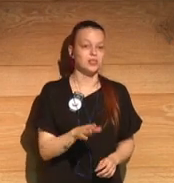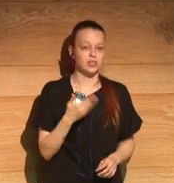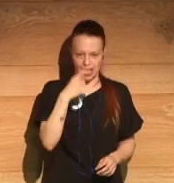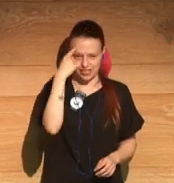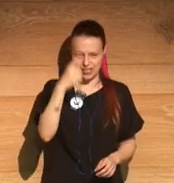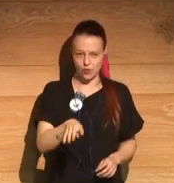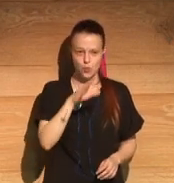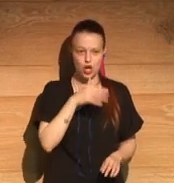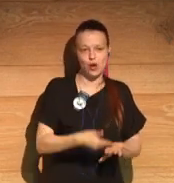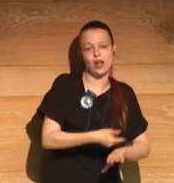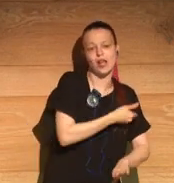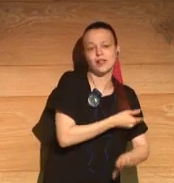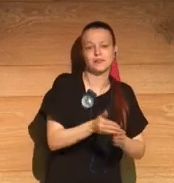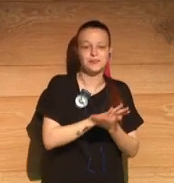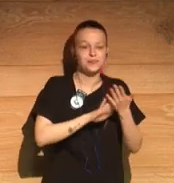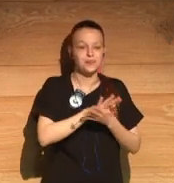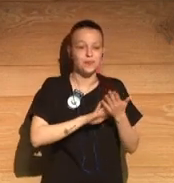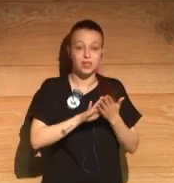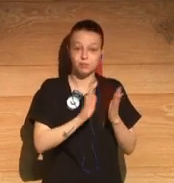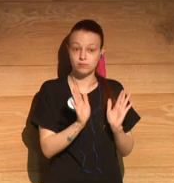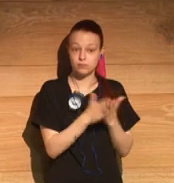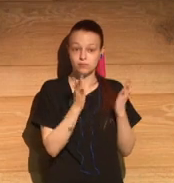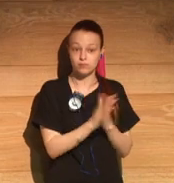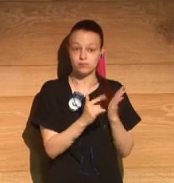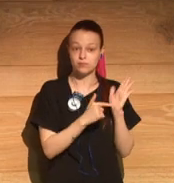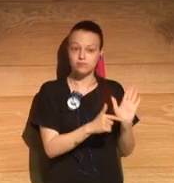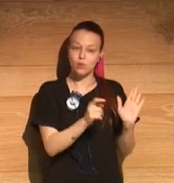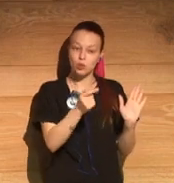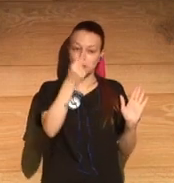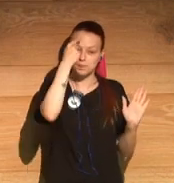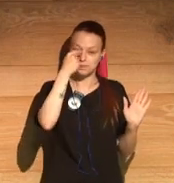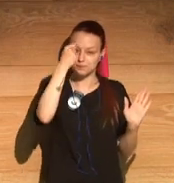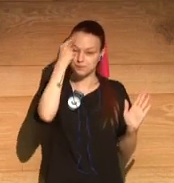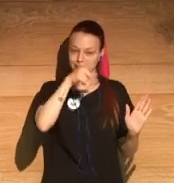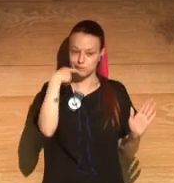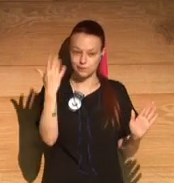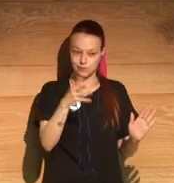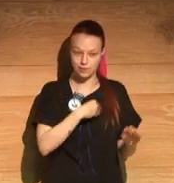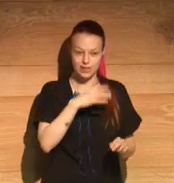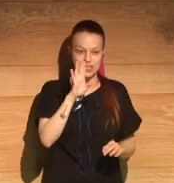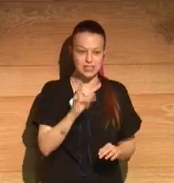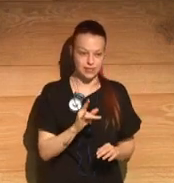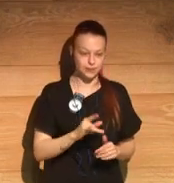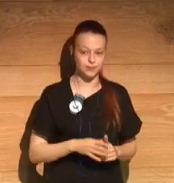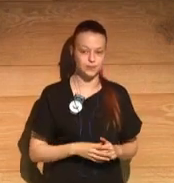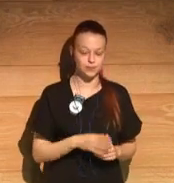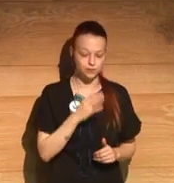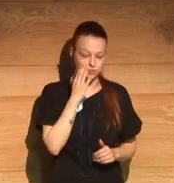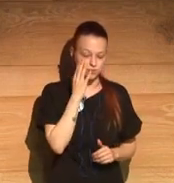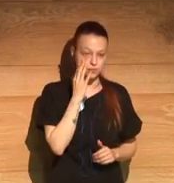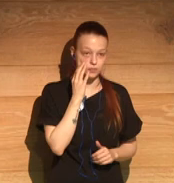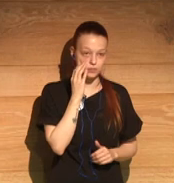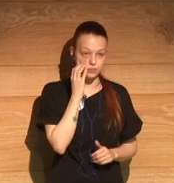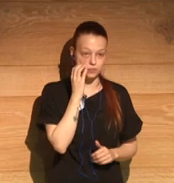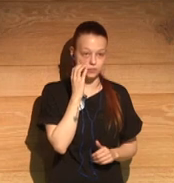I'm sure you've understood this from the conversation we've had so far that it's a melancholy, painful story,